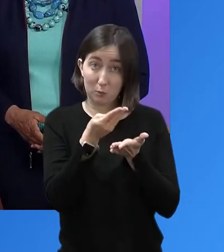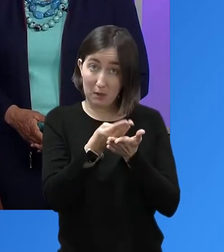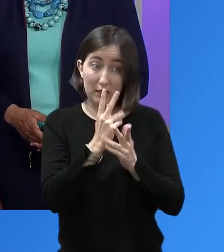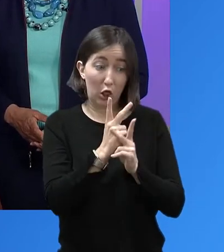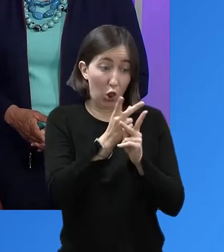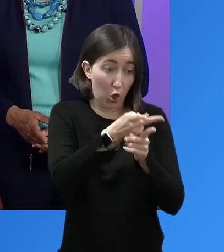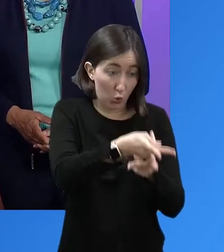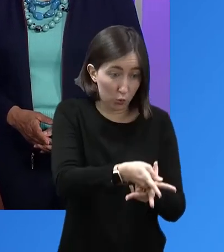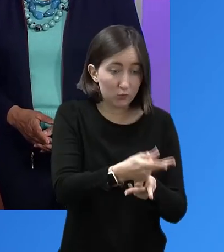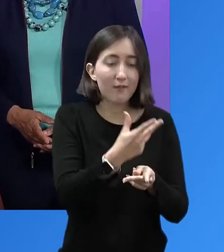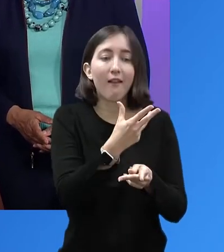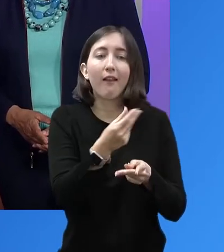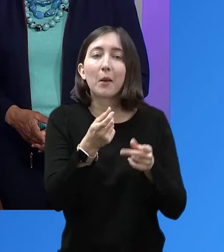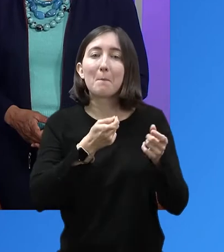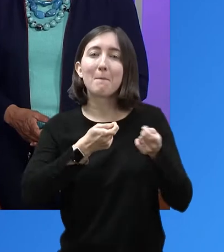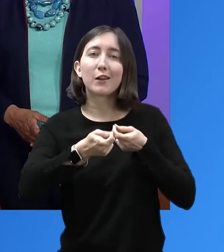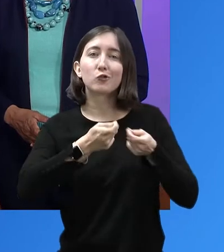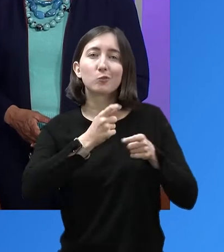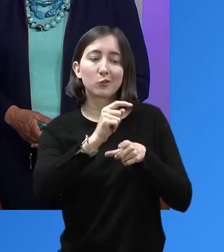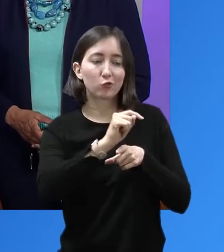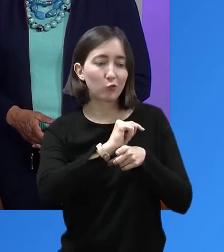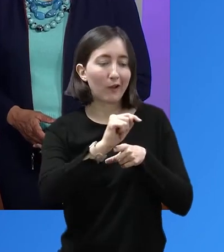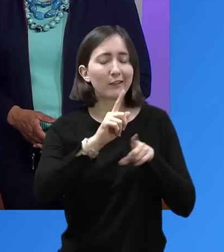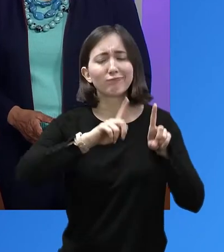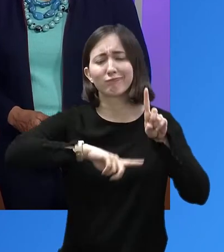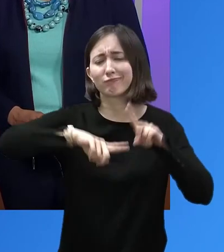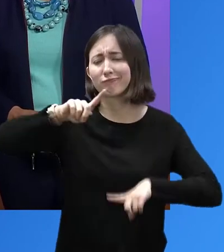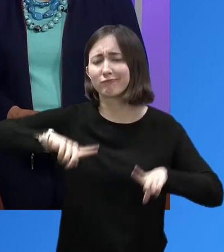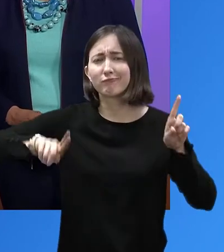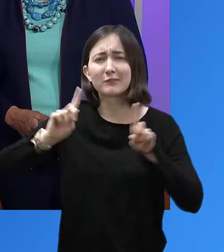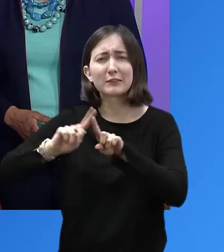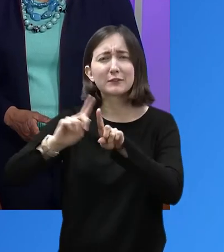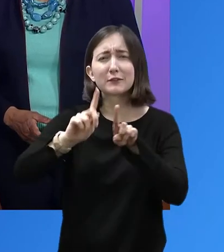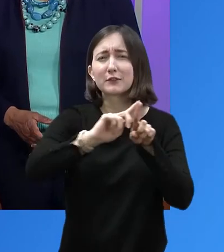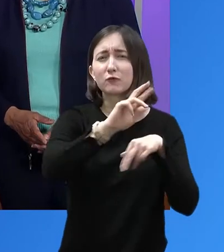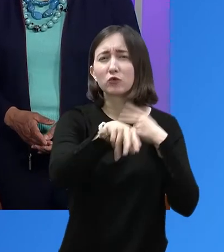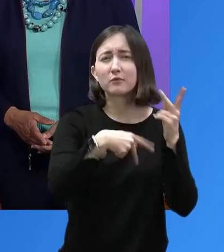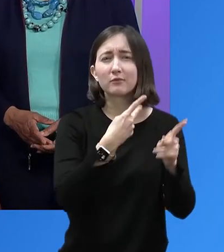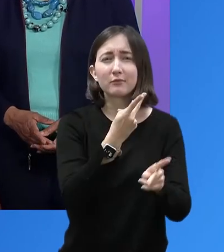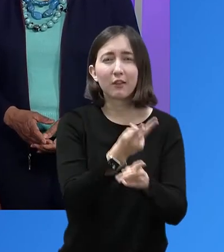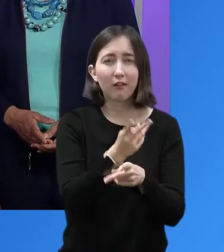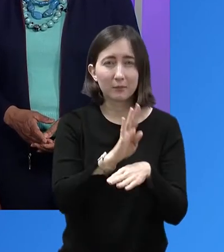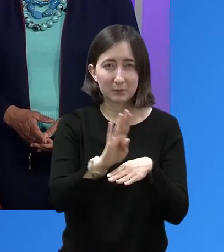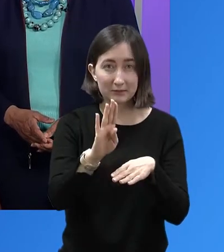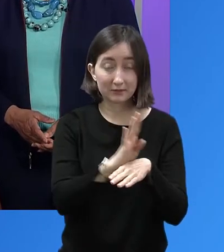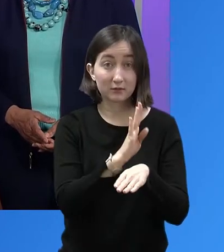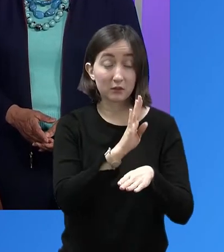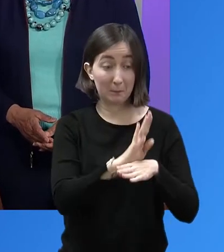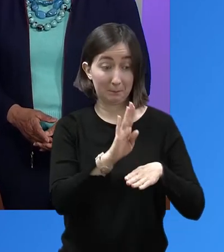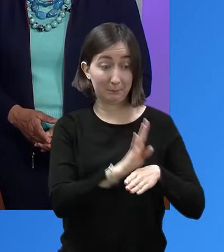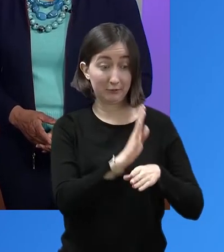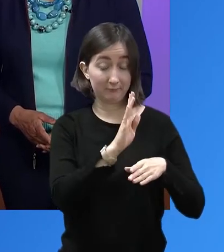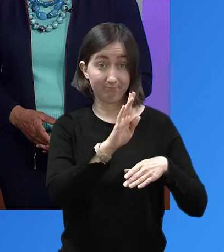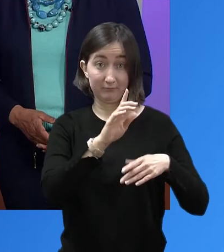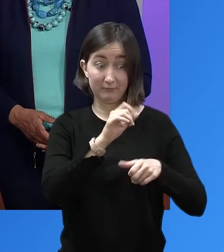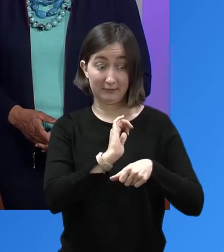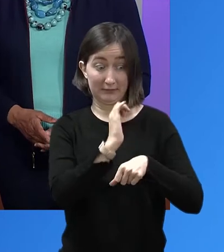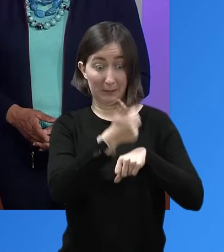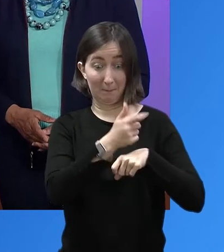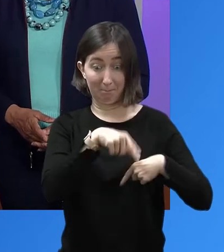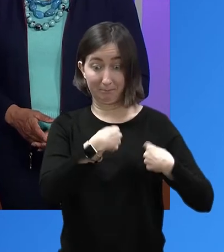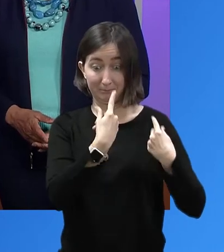of all kinds, from startups to long-established businesses, and operates in the states of Alabama,